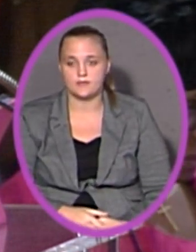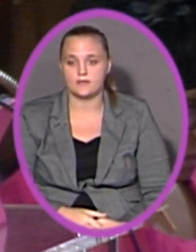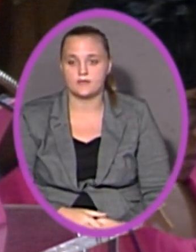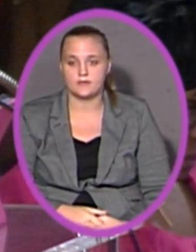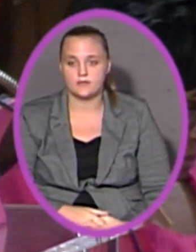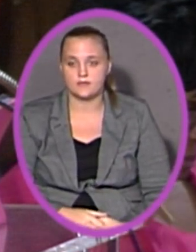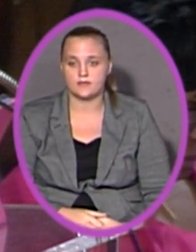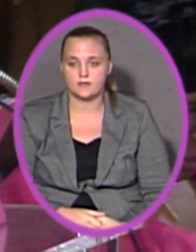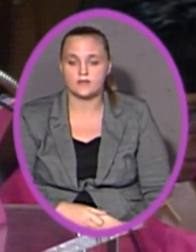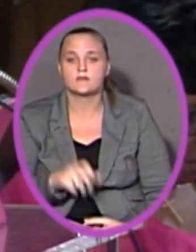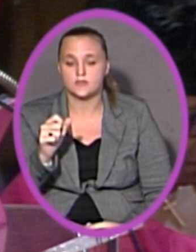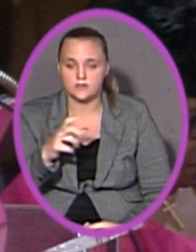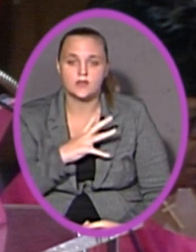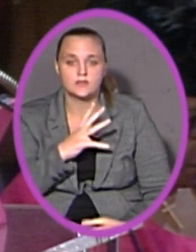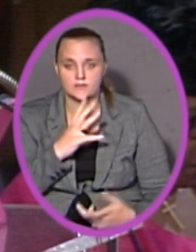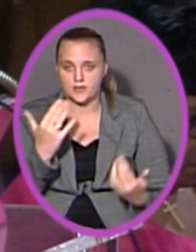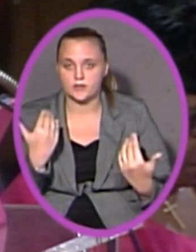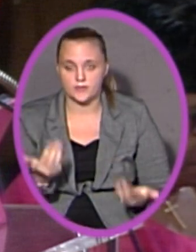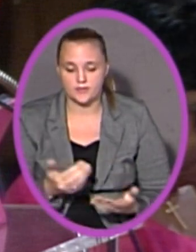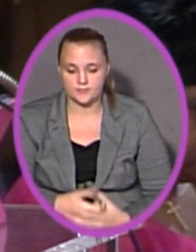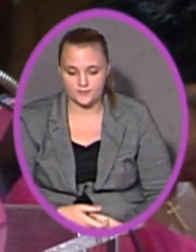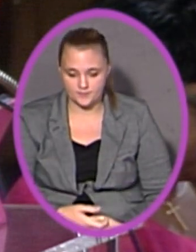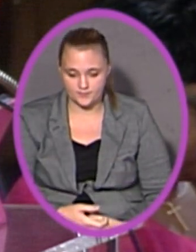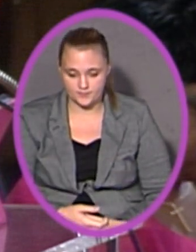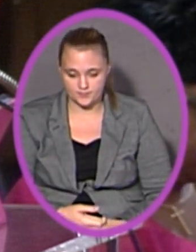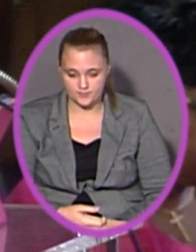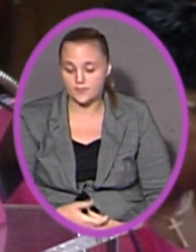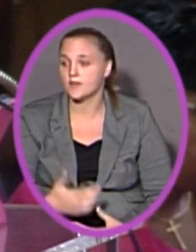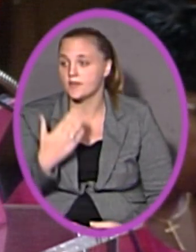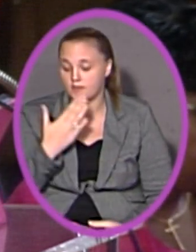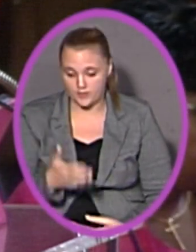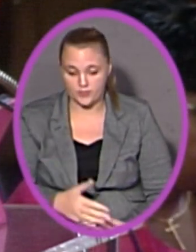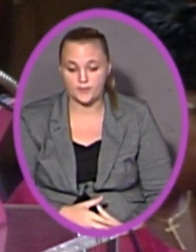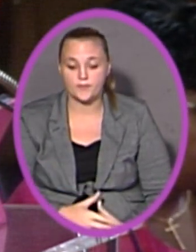Yes, that's fine. Go ahead, ma'am. Thank you.